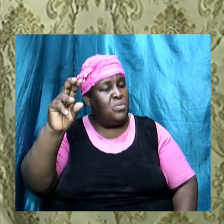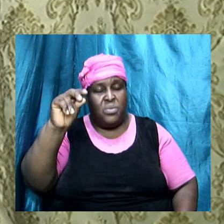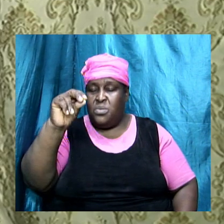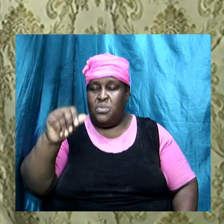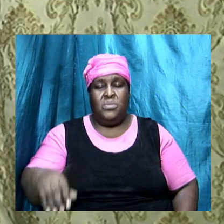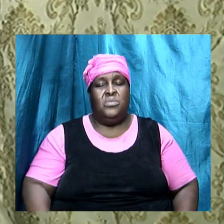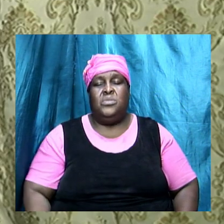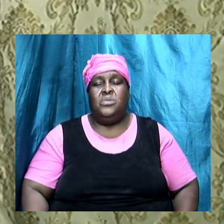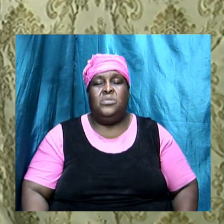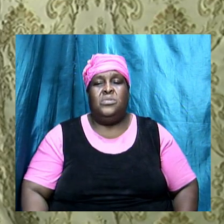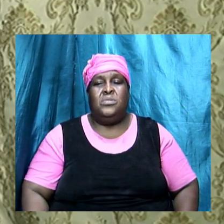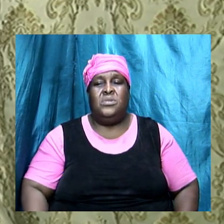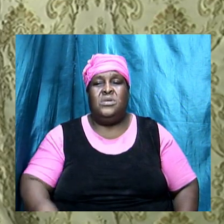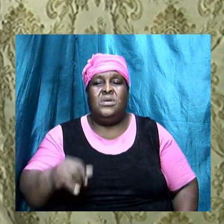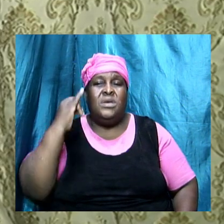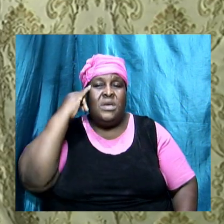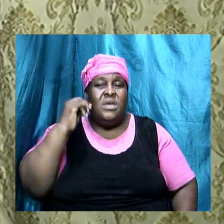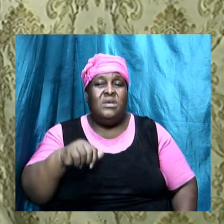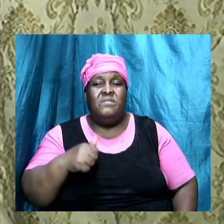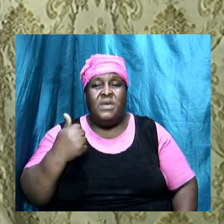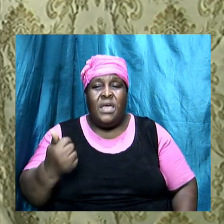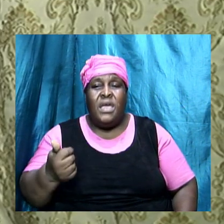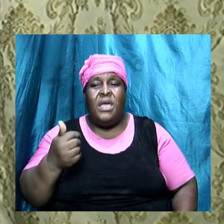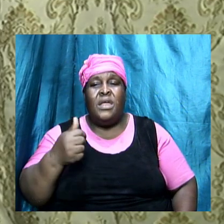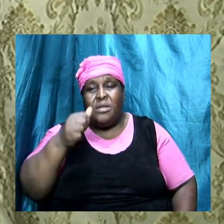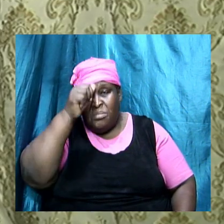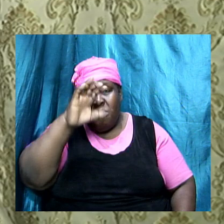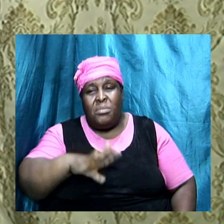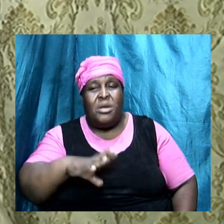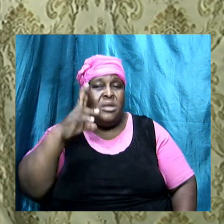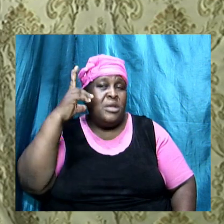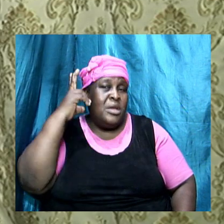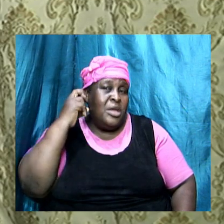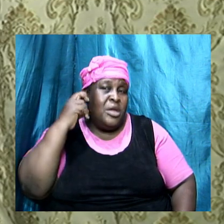him said look here if any man hear my voice